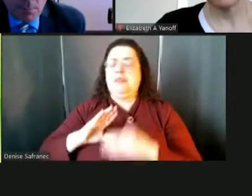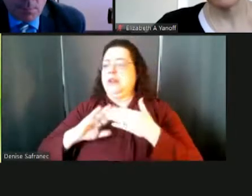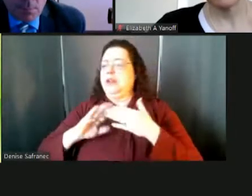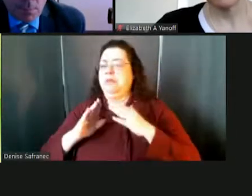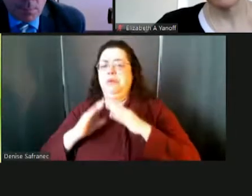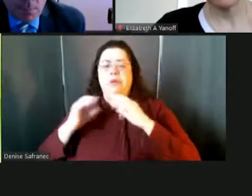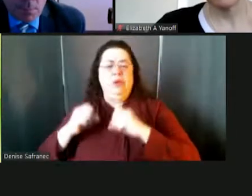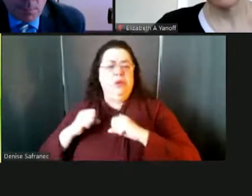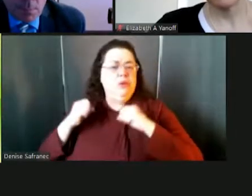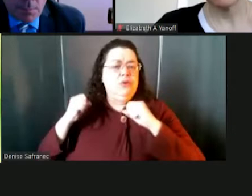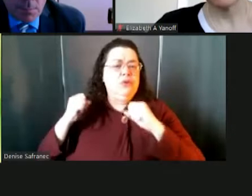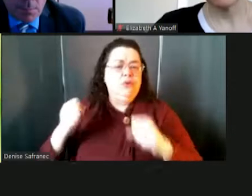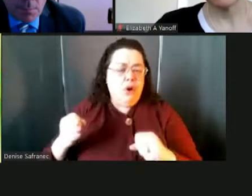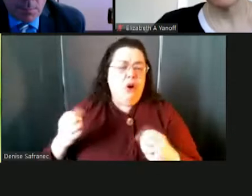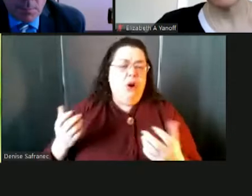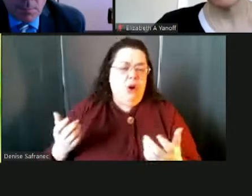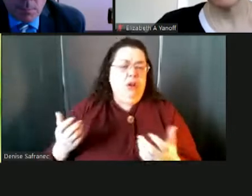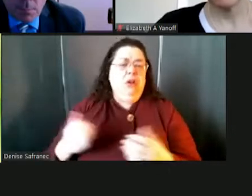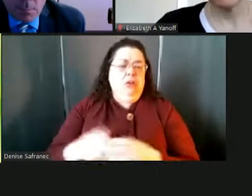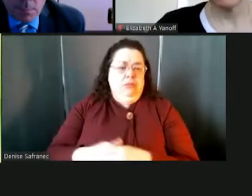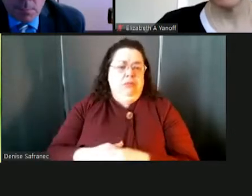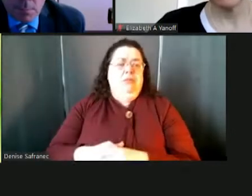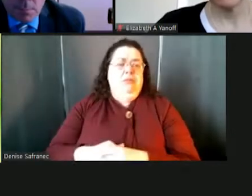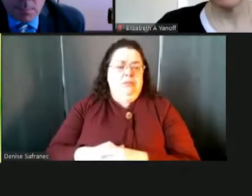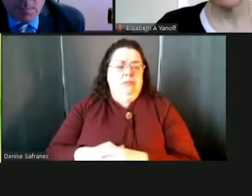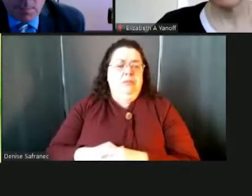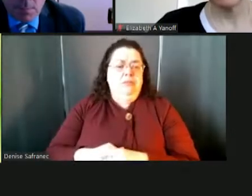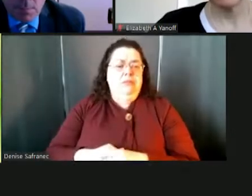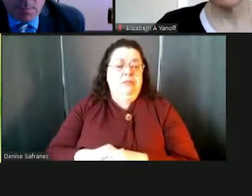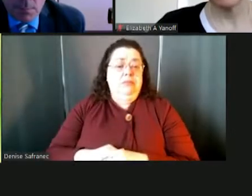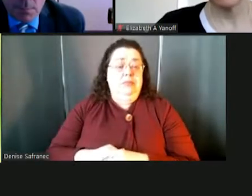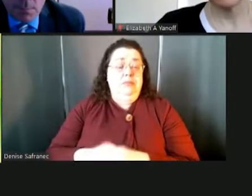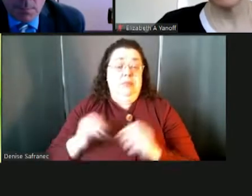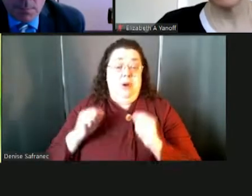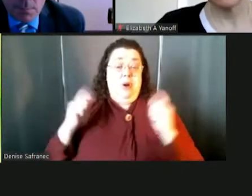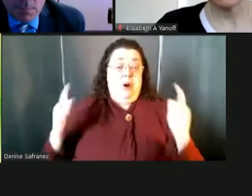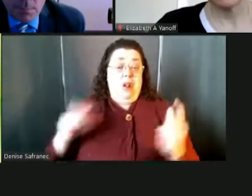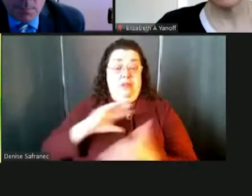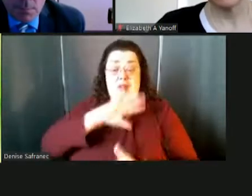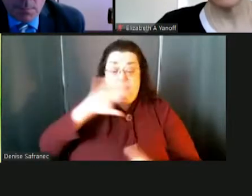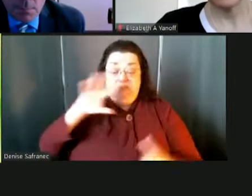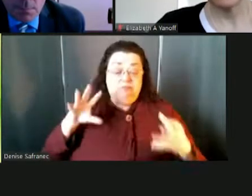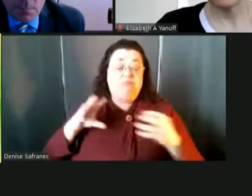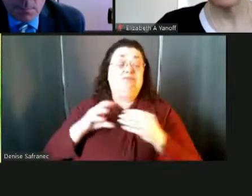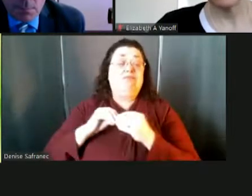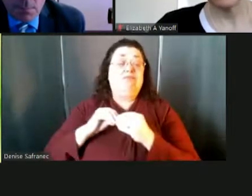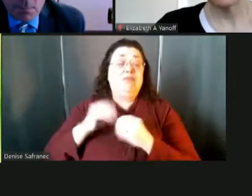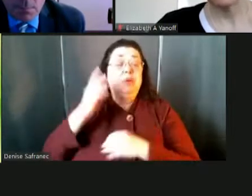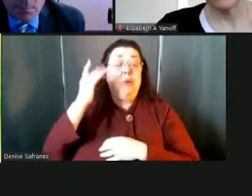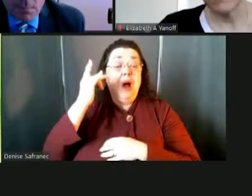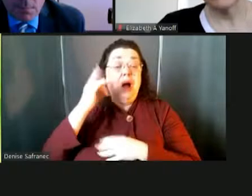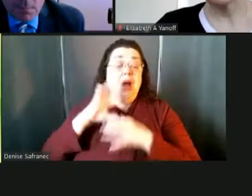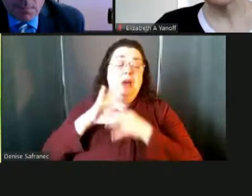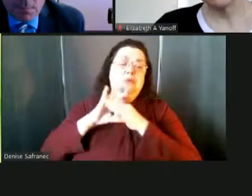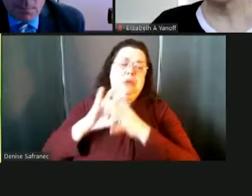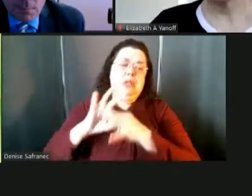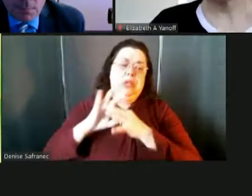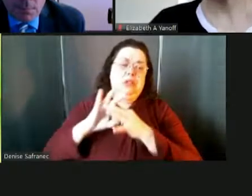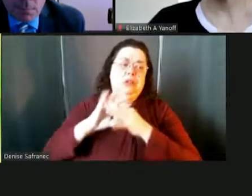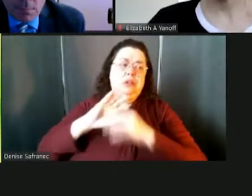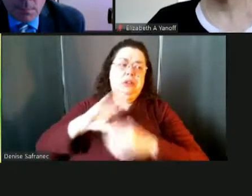internally and the outside community. But all of that has been because of the relationships that were good before this